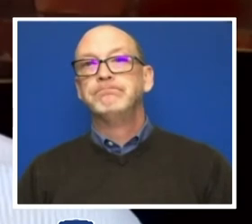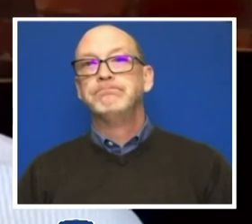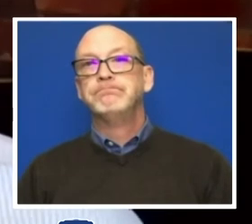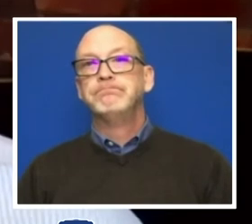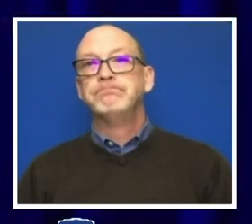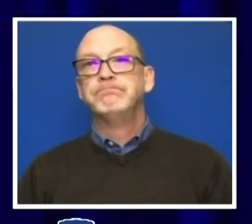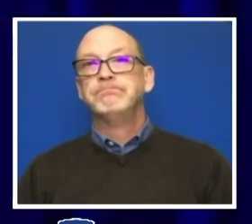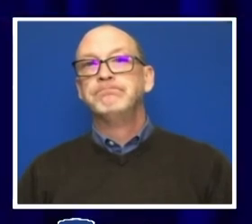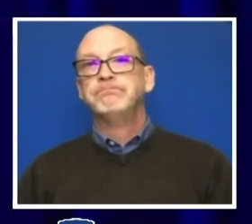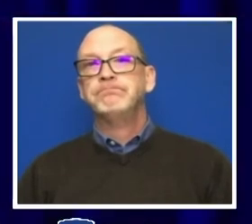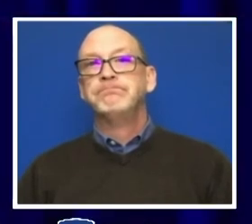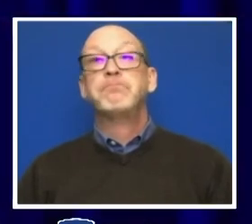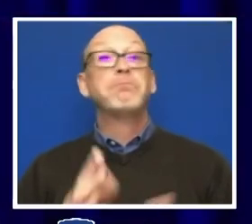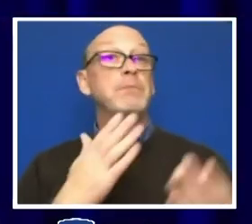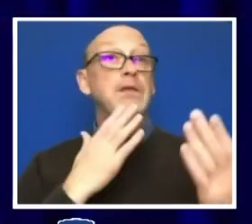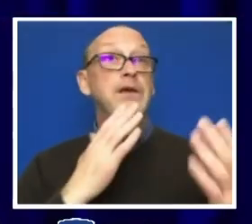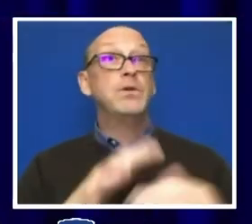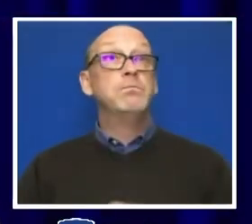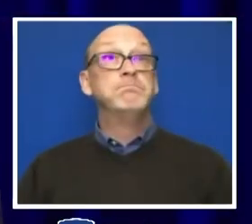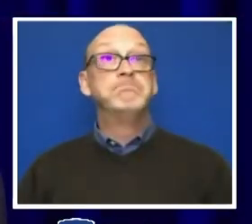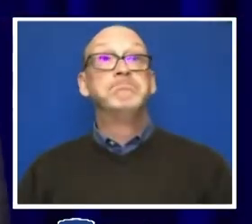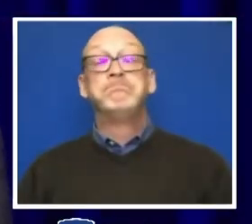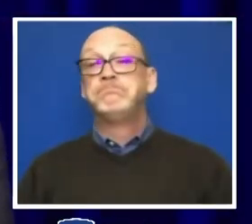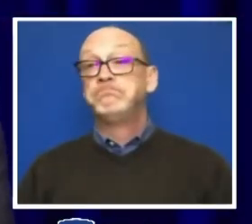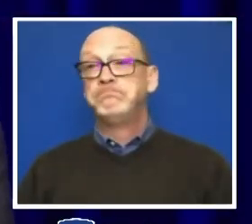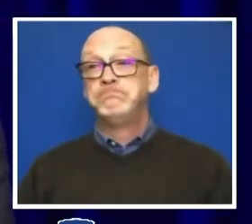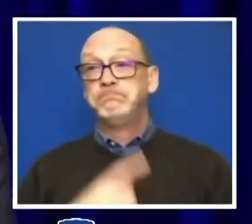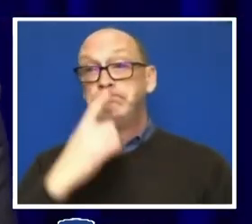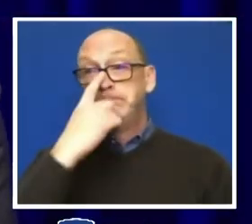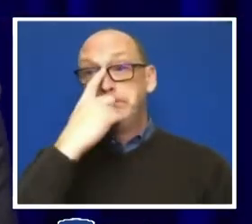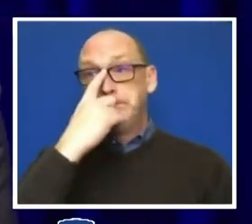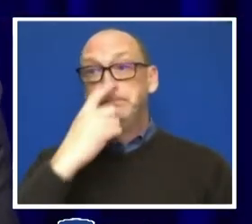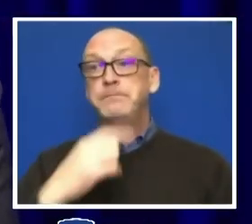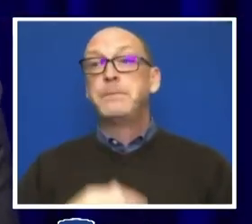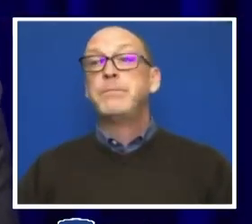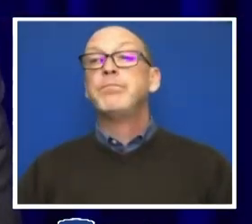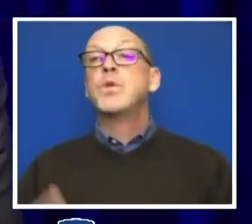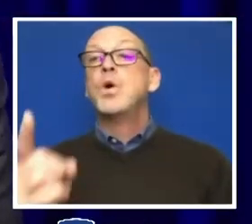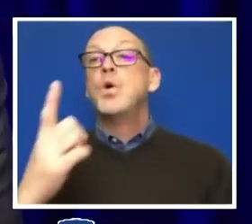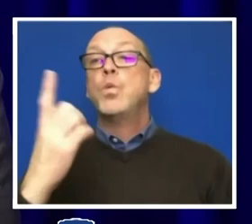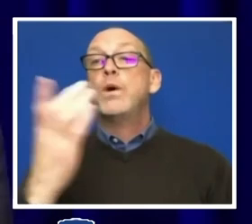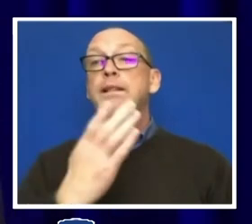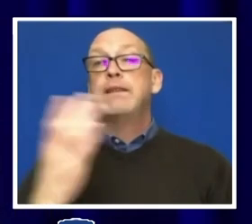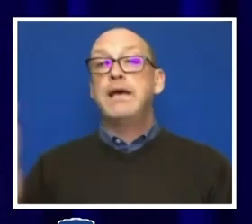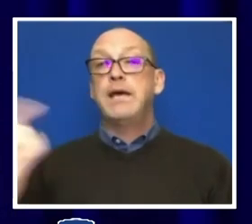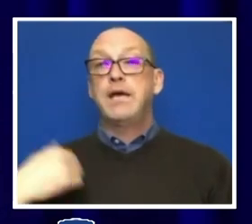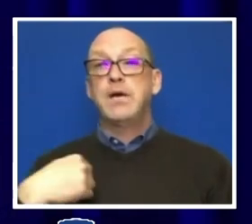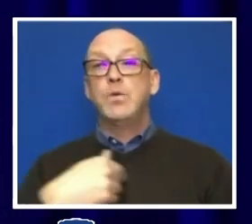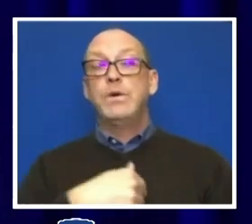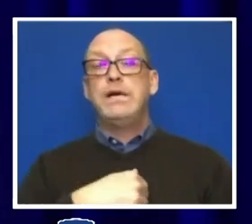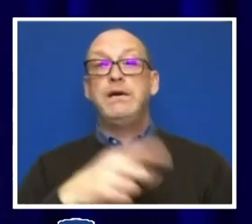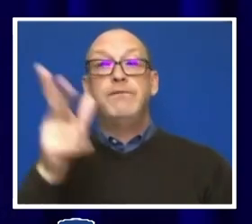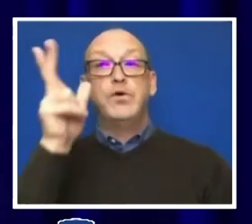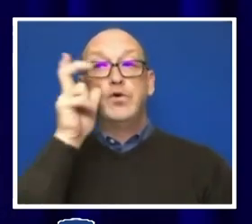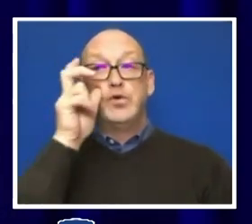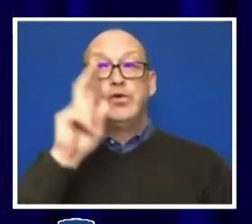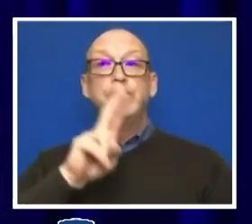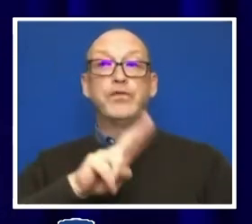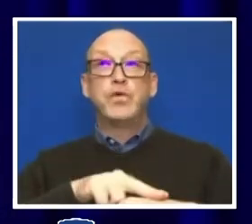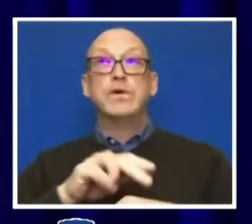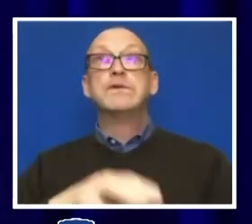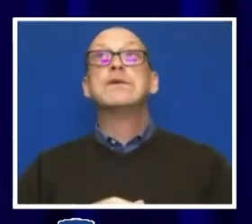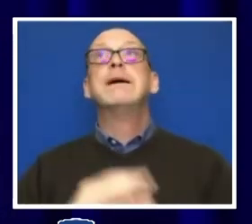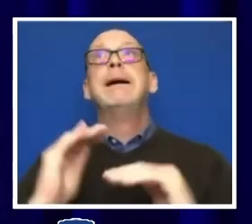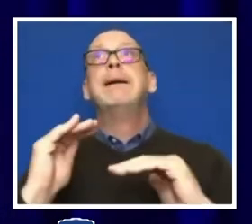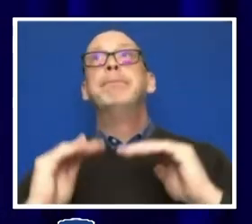Thank you. So, one of the things that we've heard, of course, is this balance